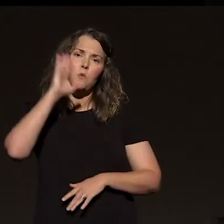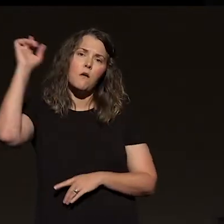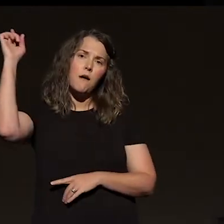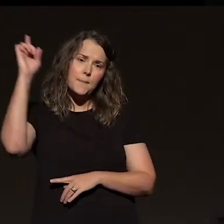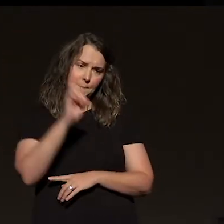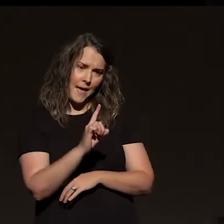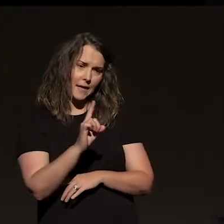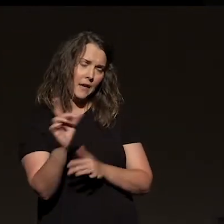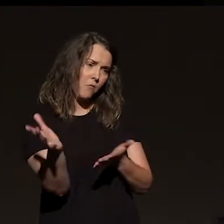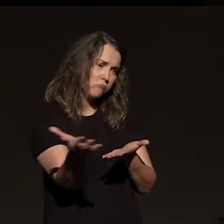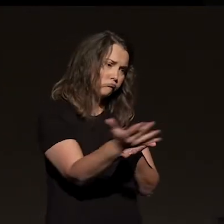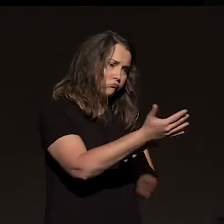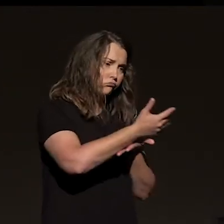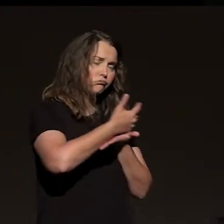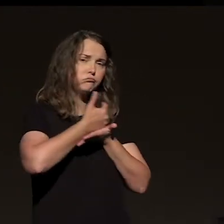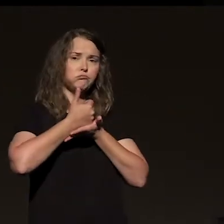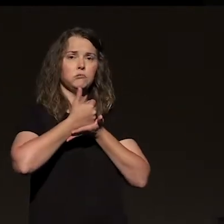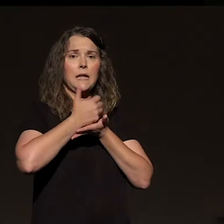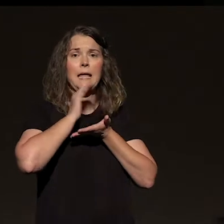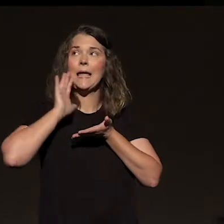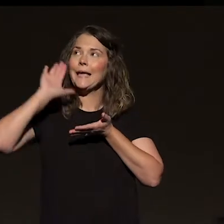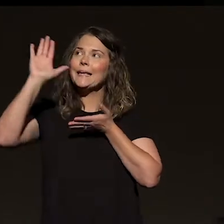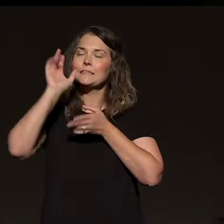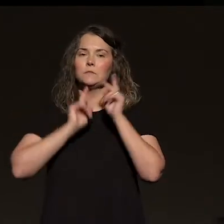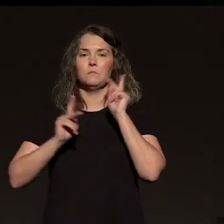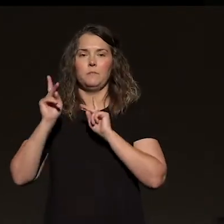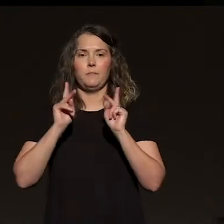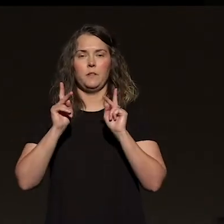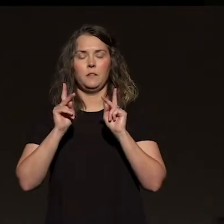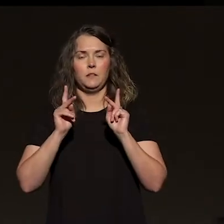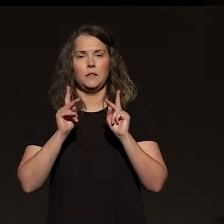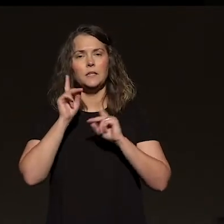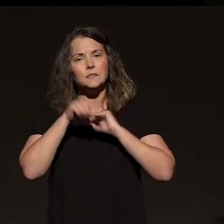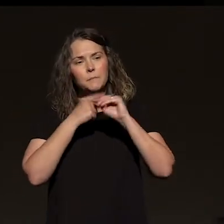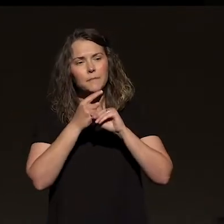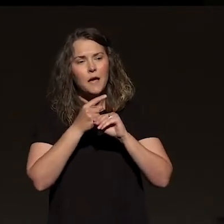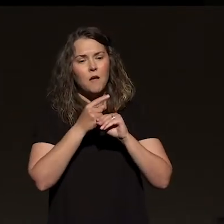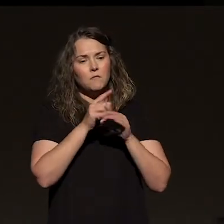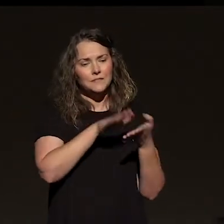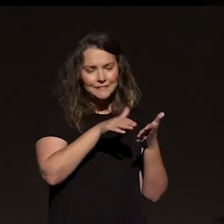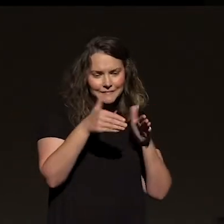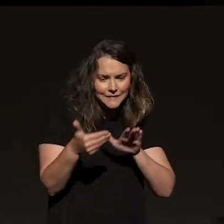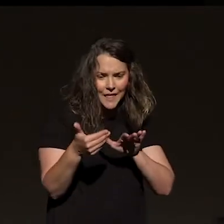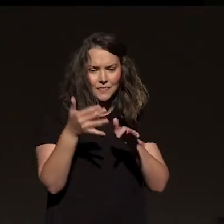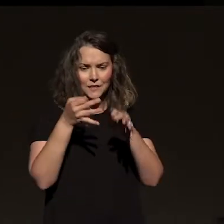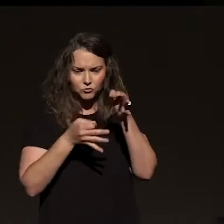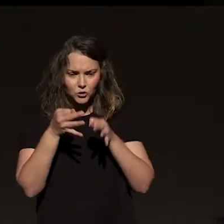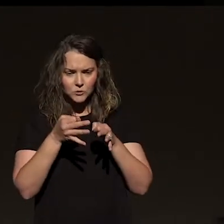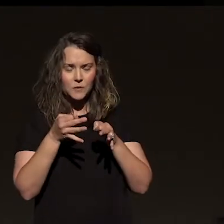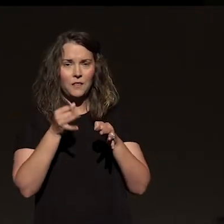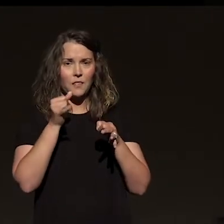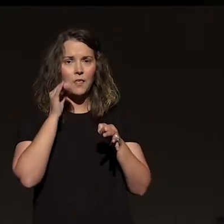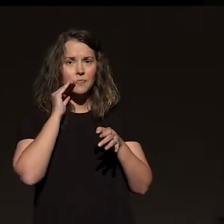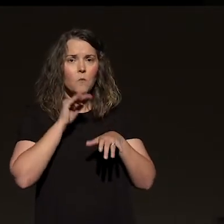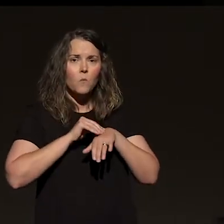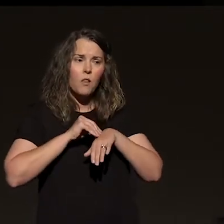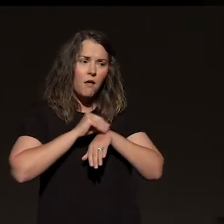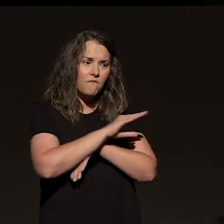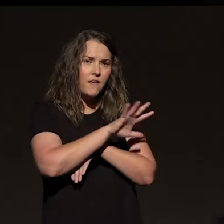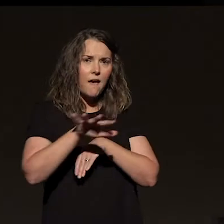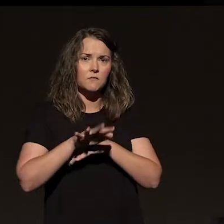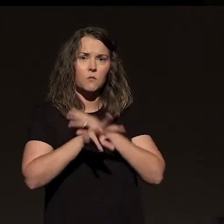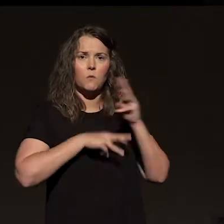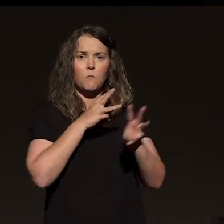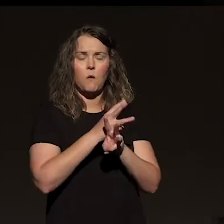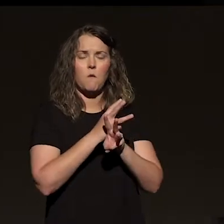in, usher in his kingdom. It's a storm of death and judgment that will encompass the whole world. And he's trying to get